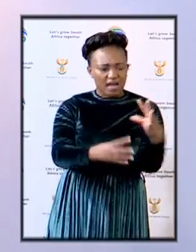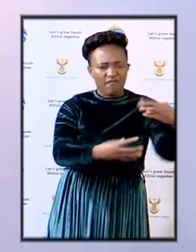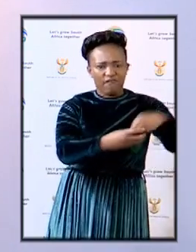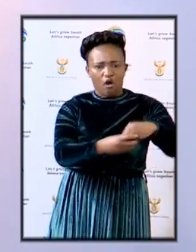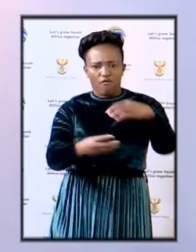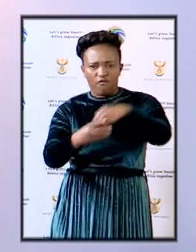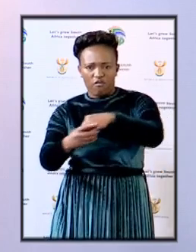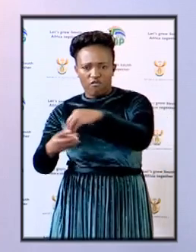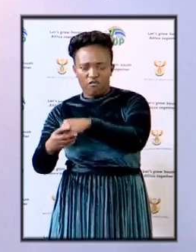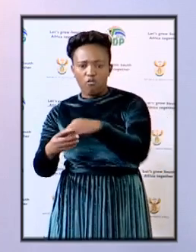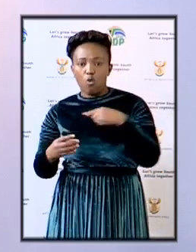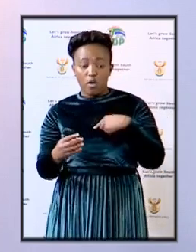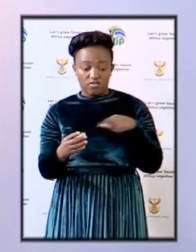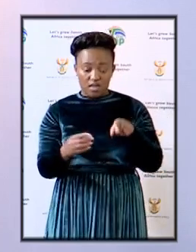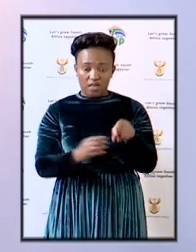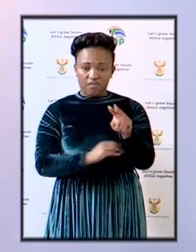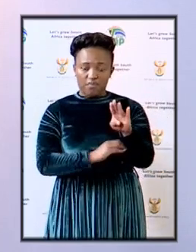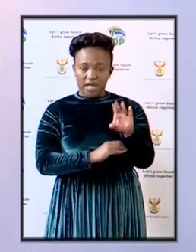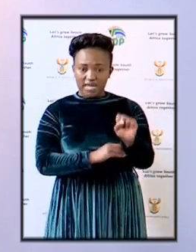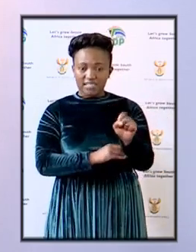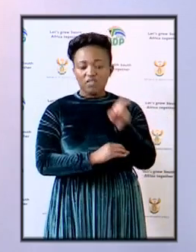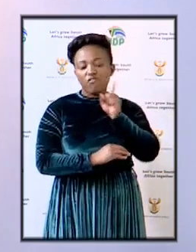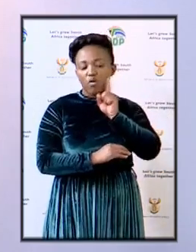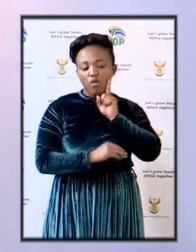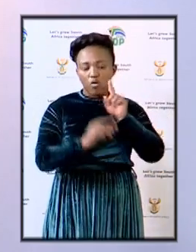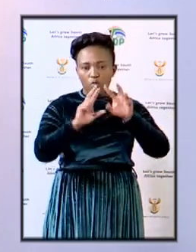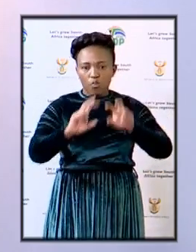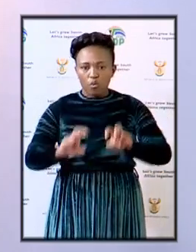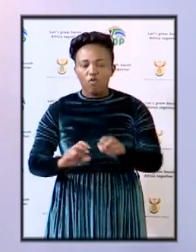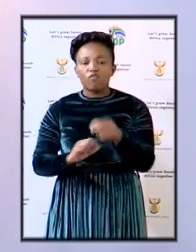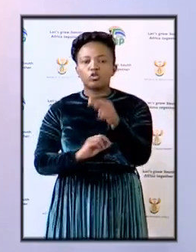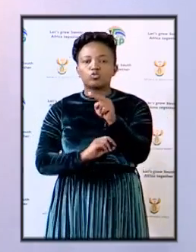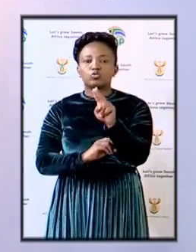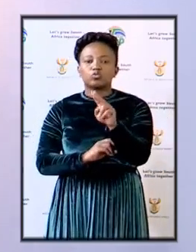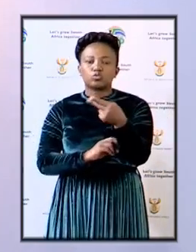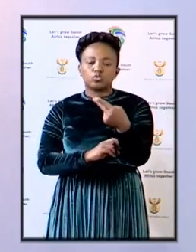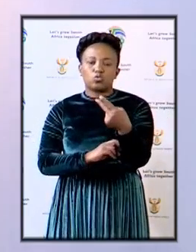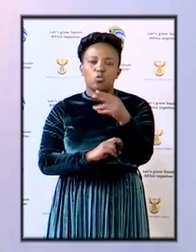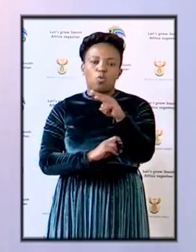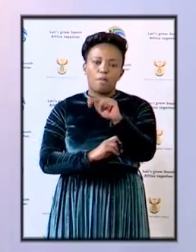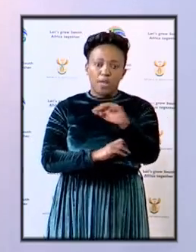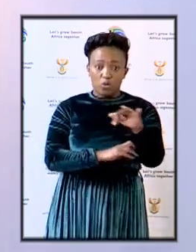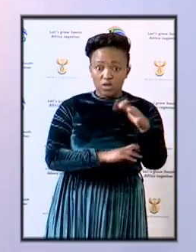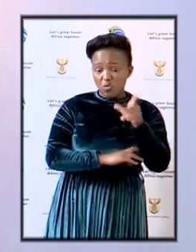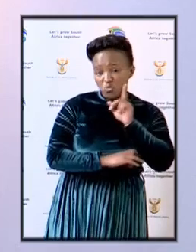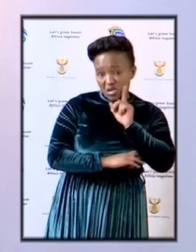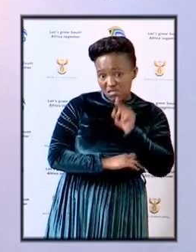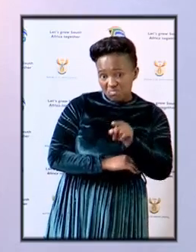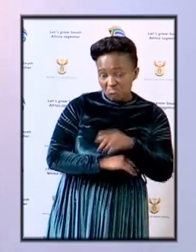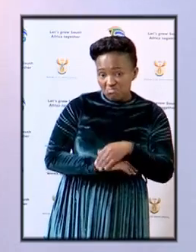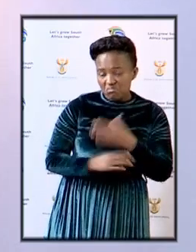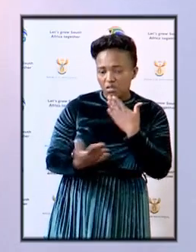allegedly had their hands in the cookie jar in the looting of the two billion rams at vds thank you